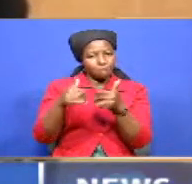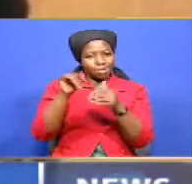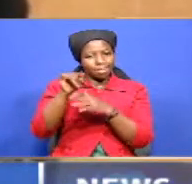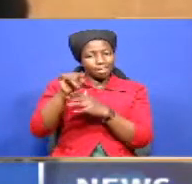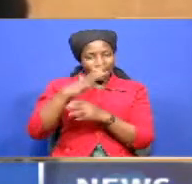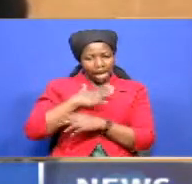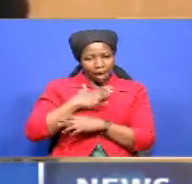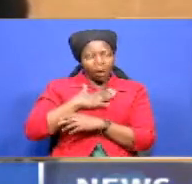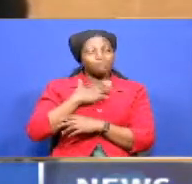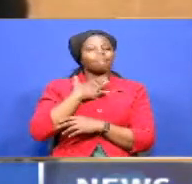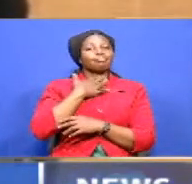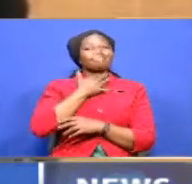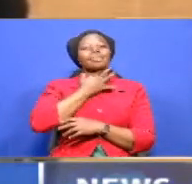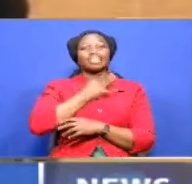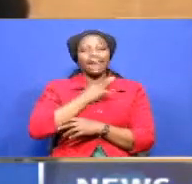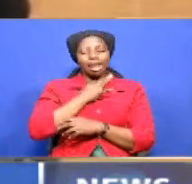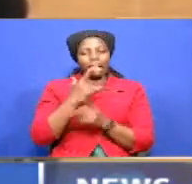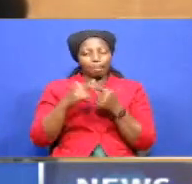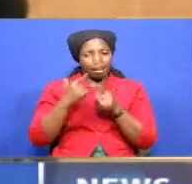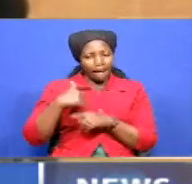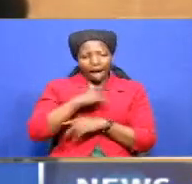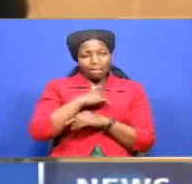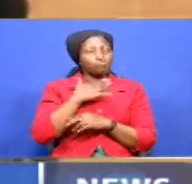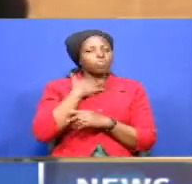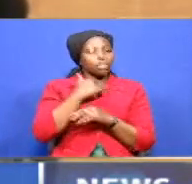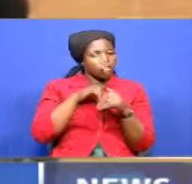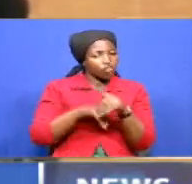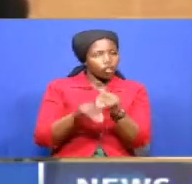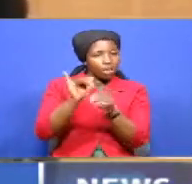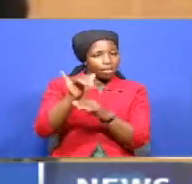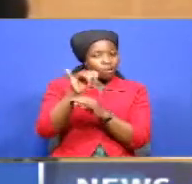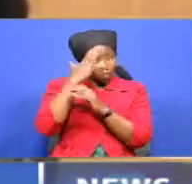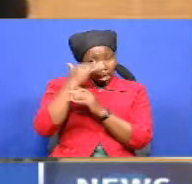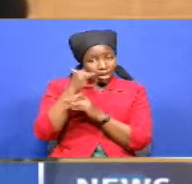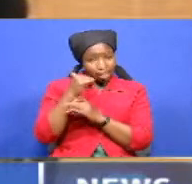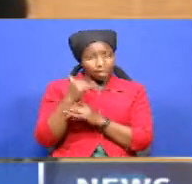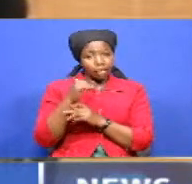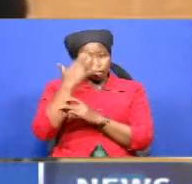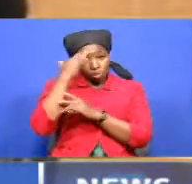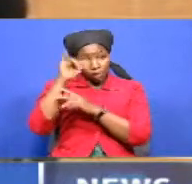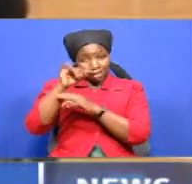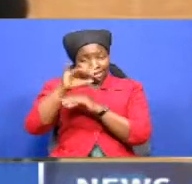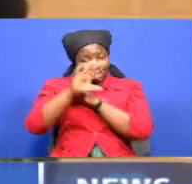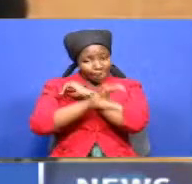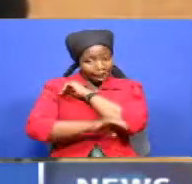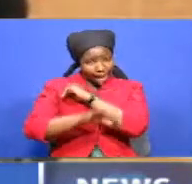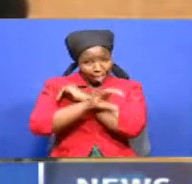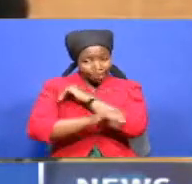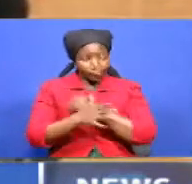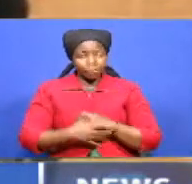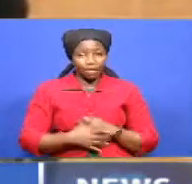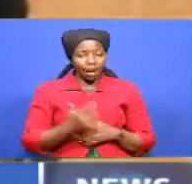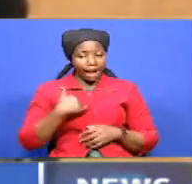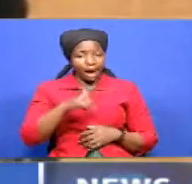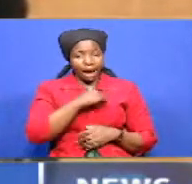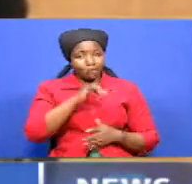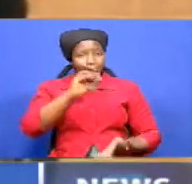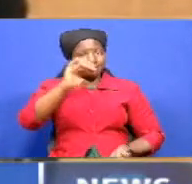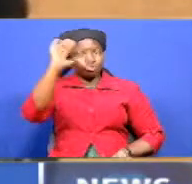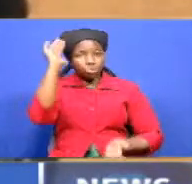point and we are determined to go along that road because in the interest of this country that we reduce